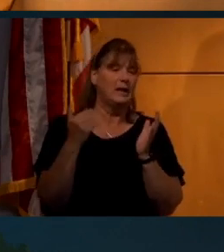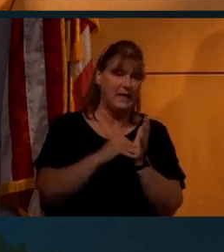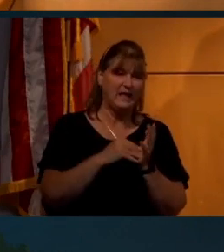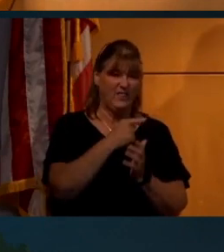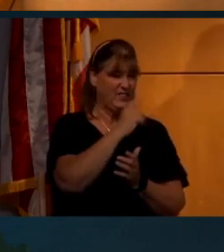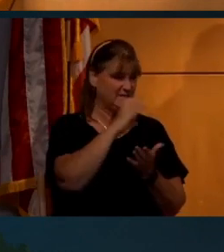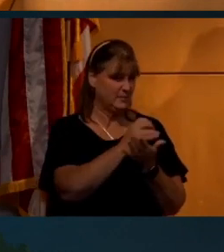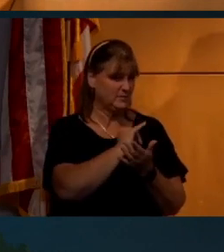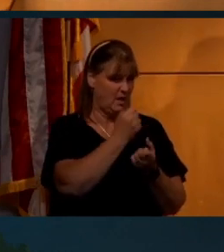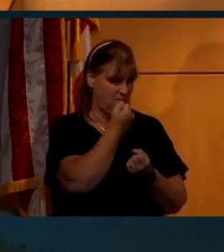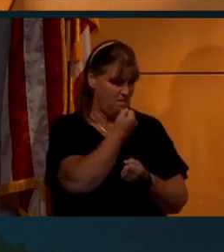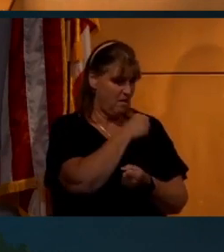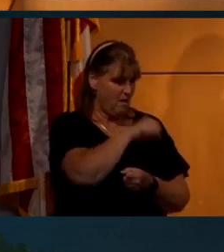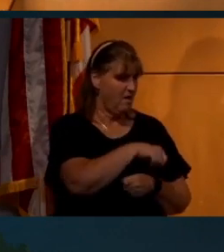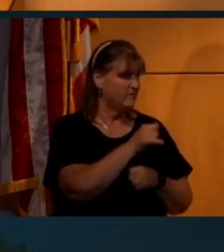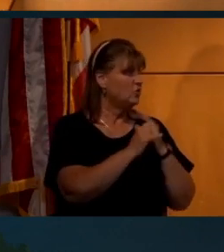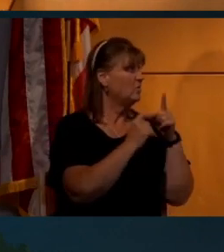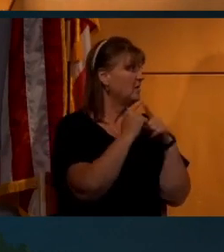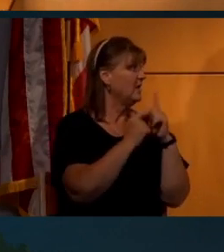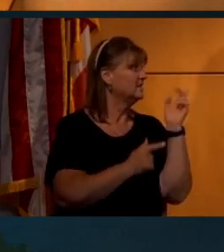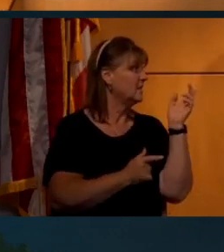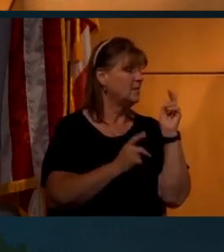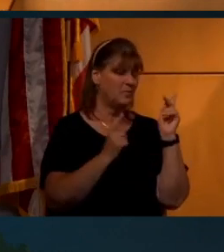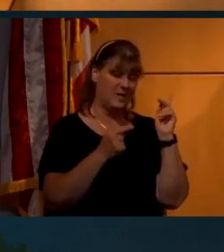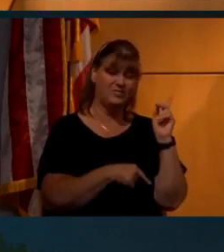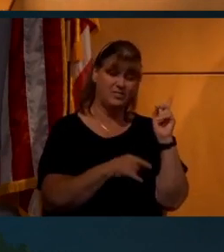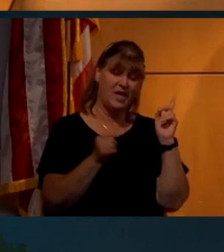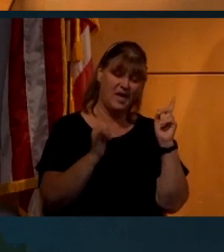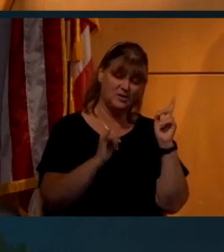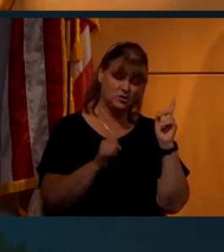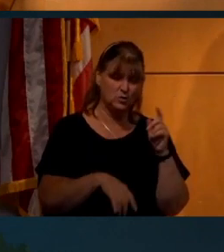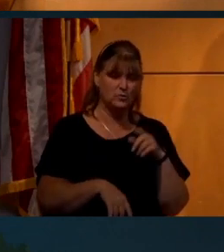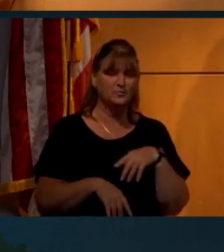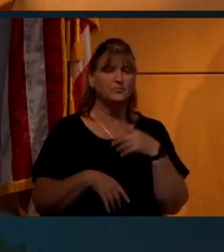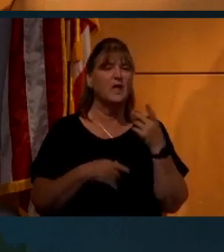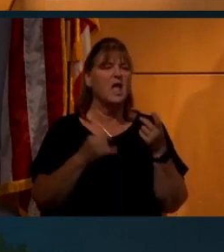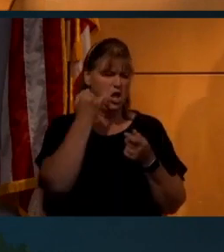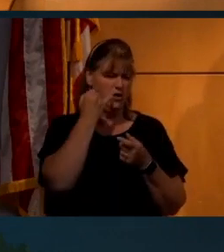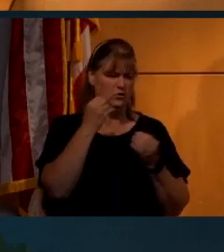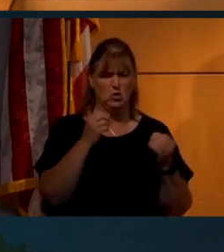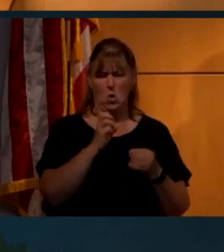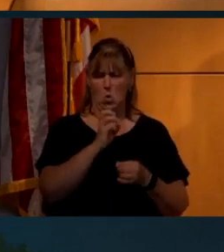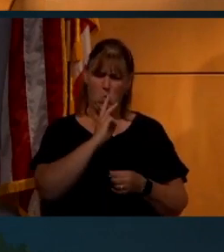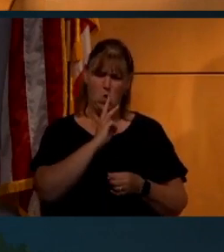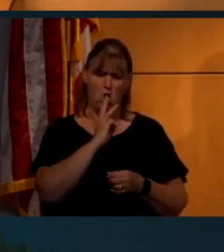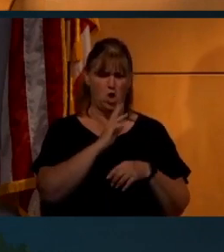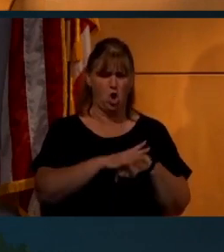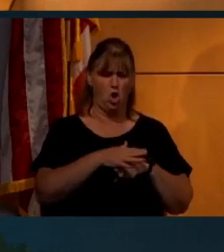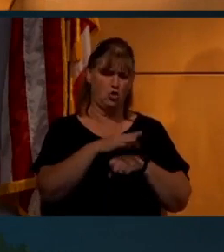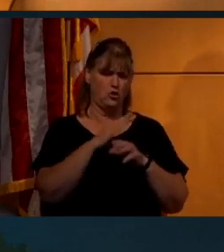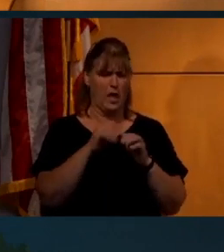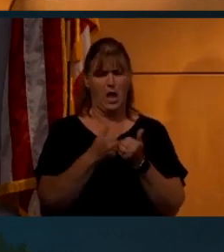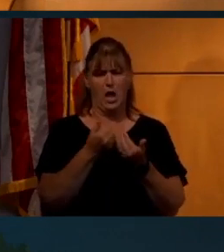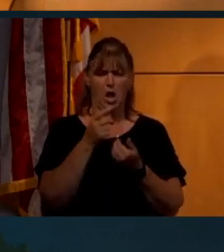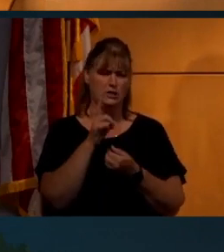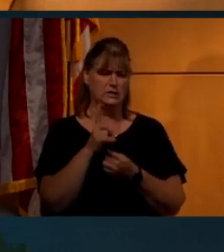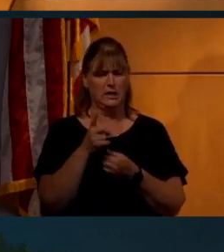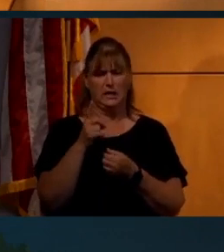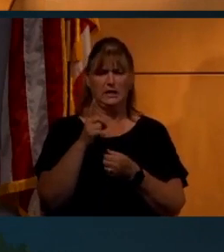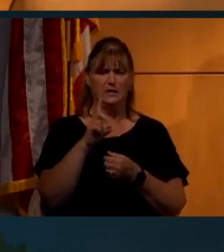this image I love as well because there are conspiracy theories about this image as well. You know, if there's no water on the surface of the moon, how did the